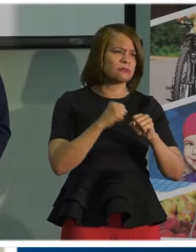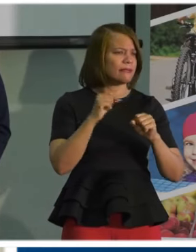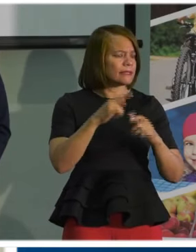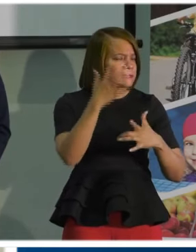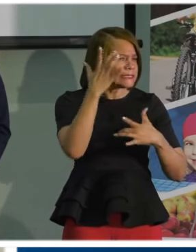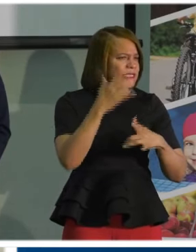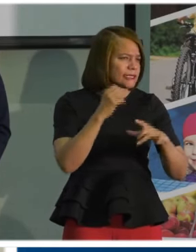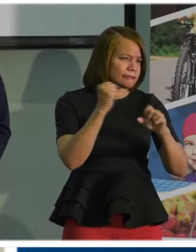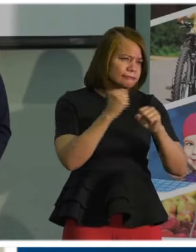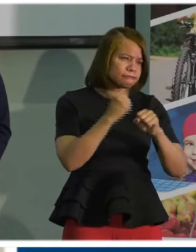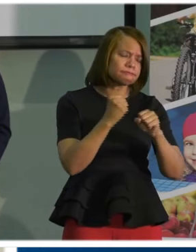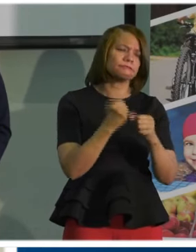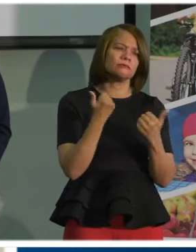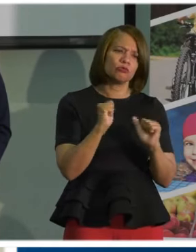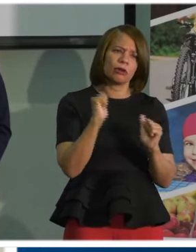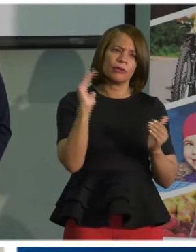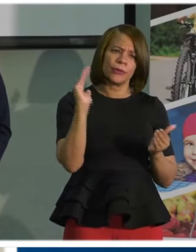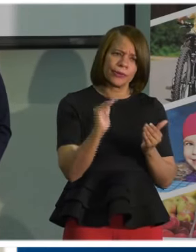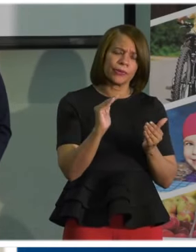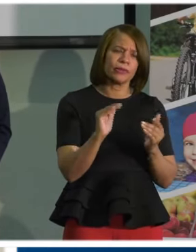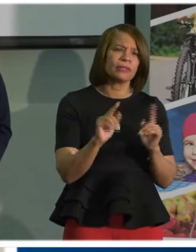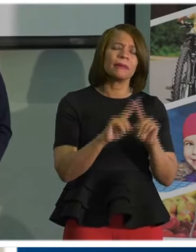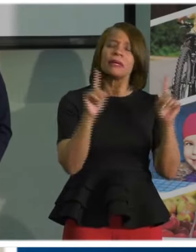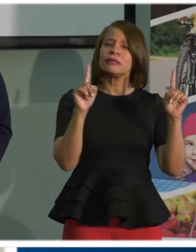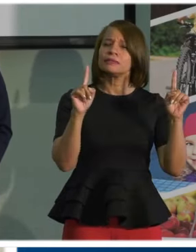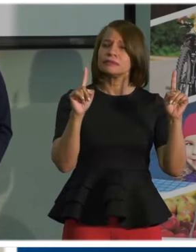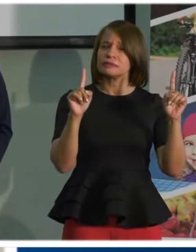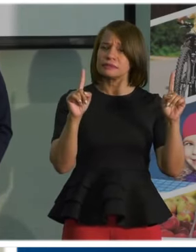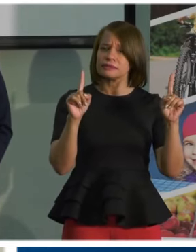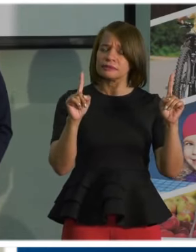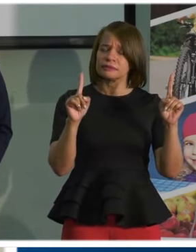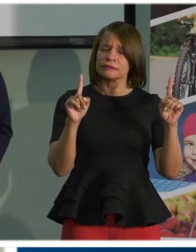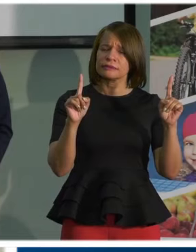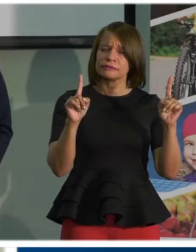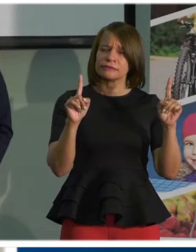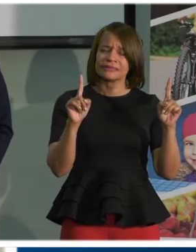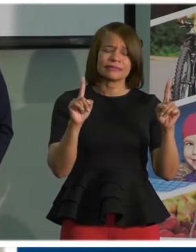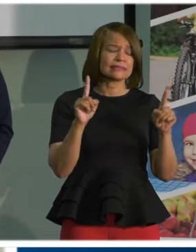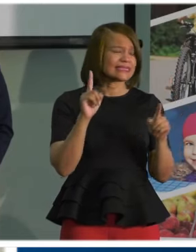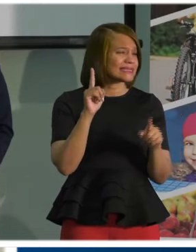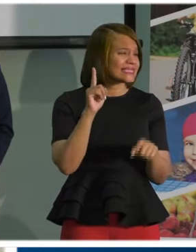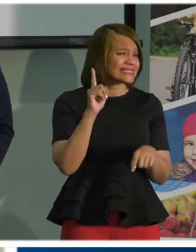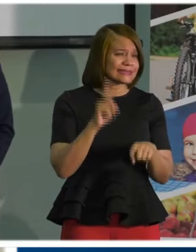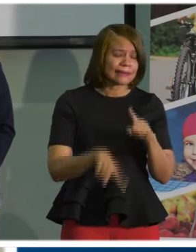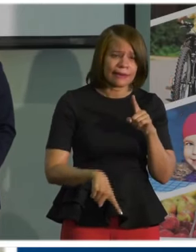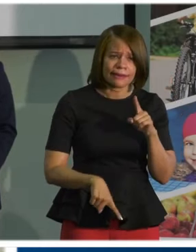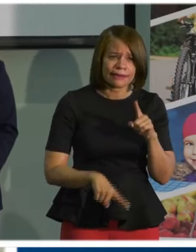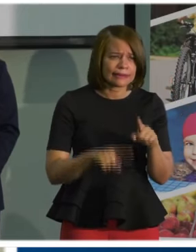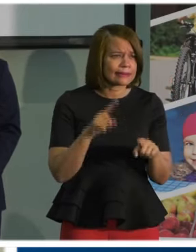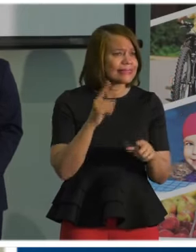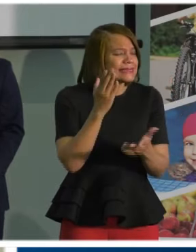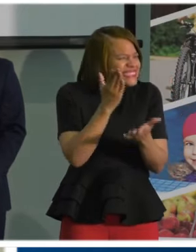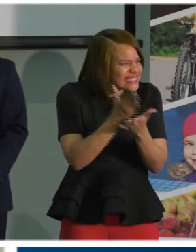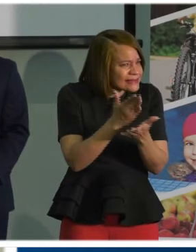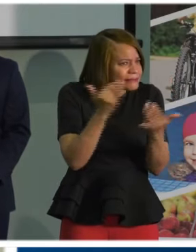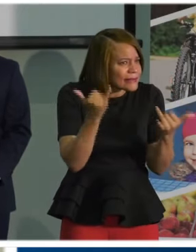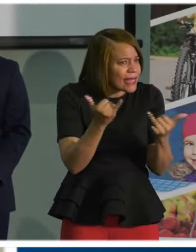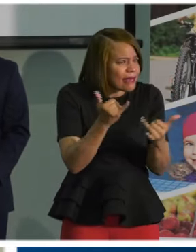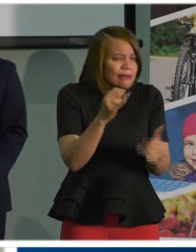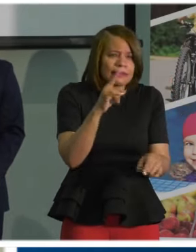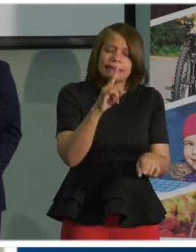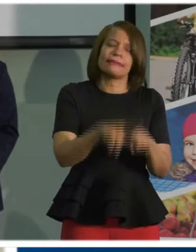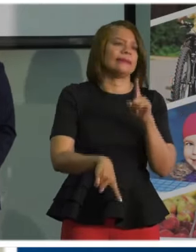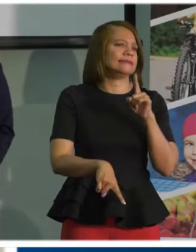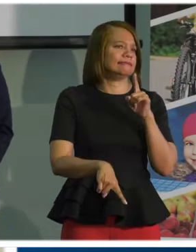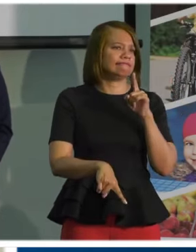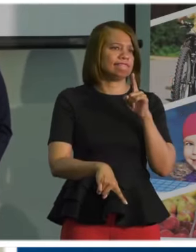-19, but we cannot, cannot let up now. We have